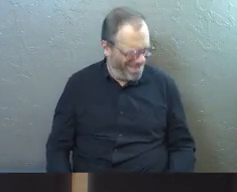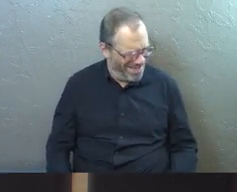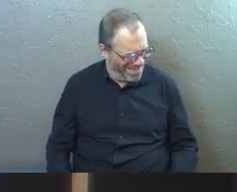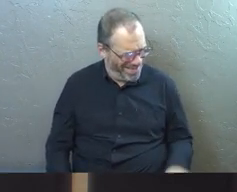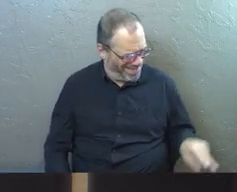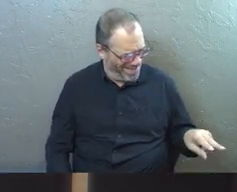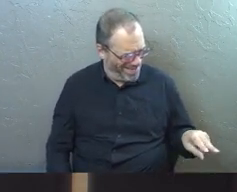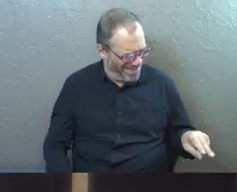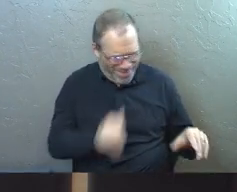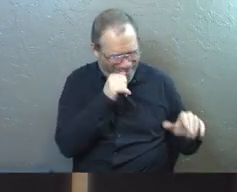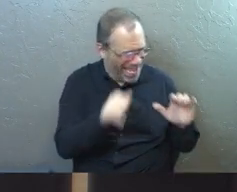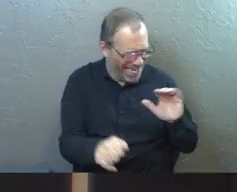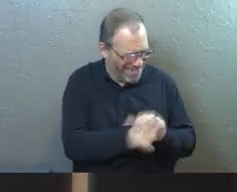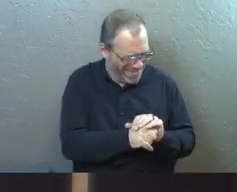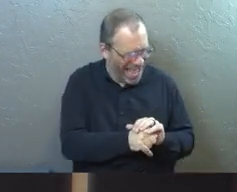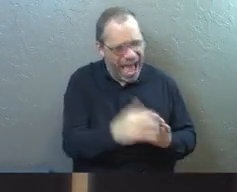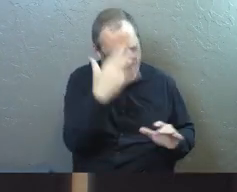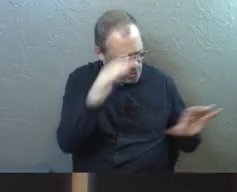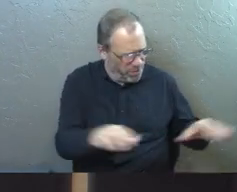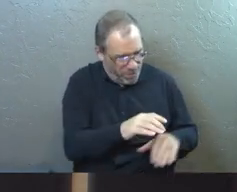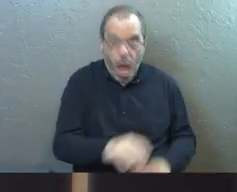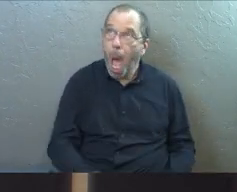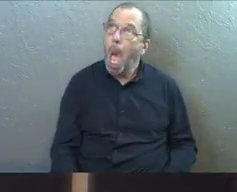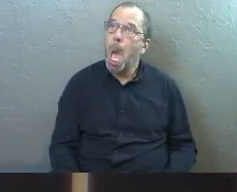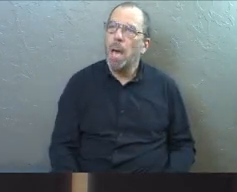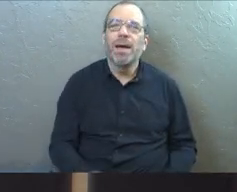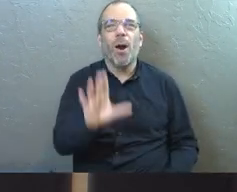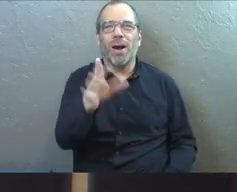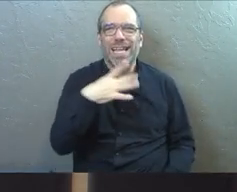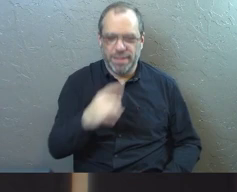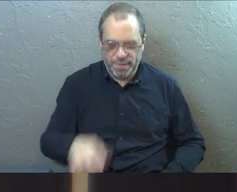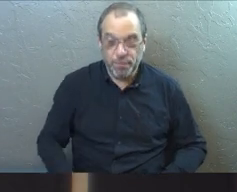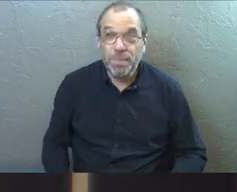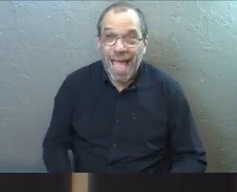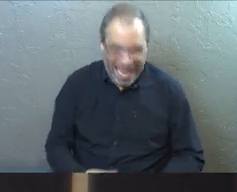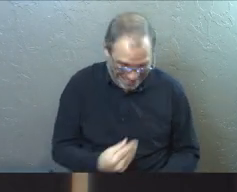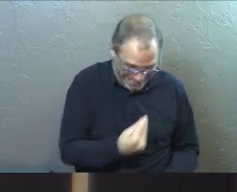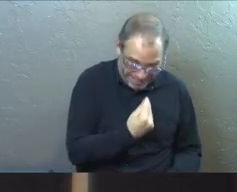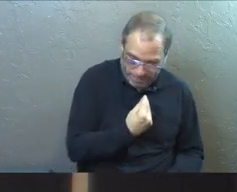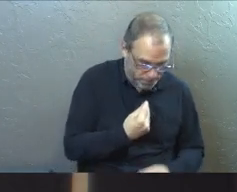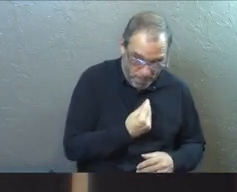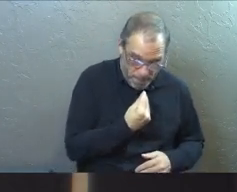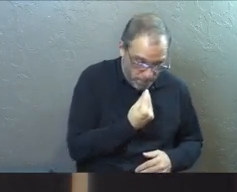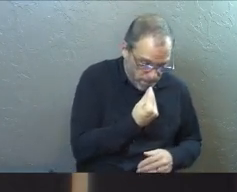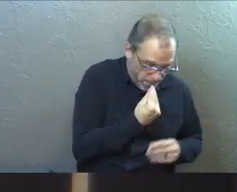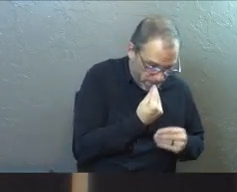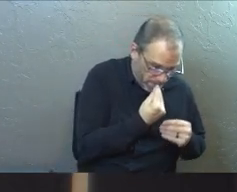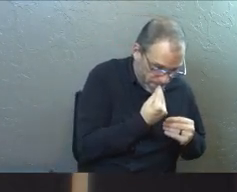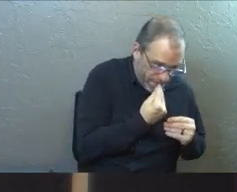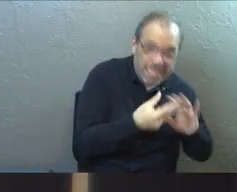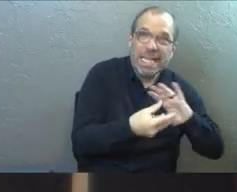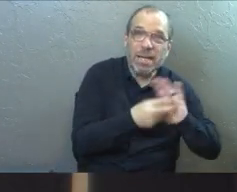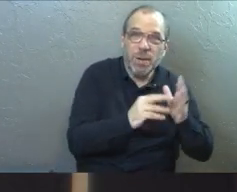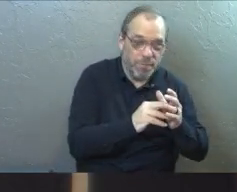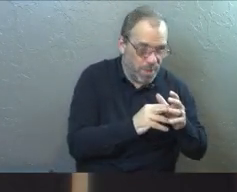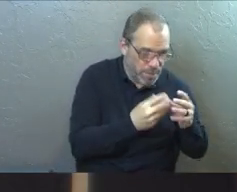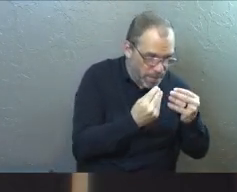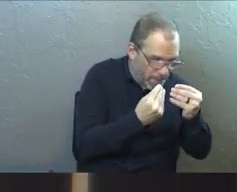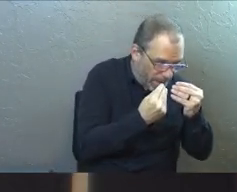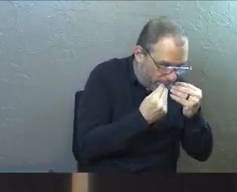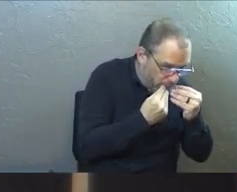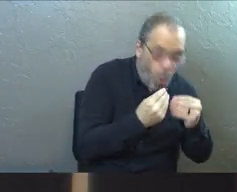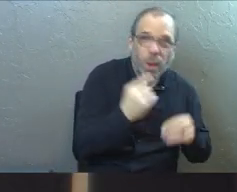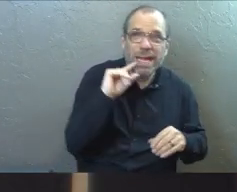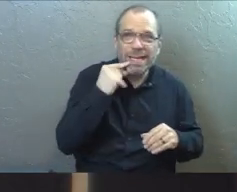covering it up, you know? I know what you're doing. like, this one always gets me when they're eating something they shouldn't eat. Like, I've asked them, they're like, hey, can I have this